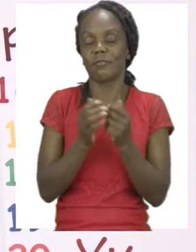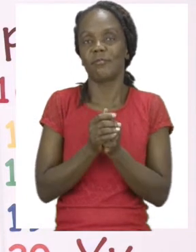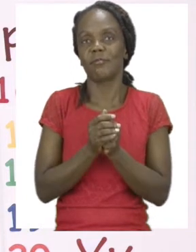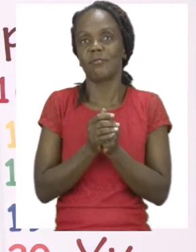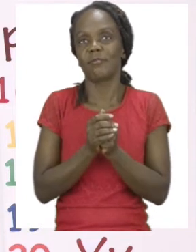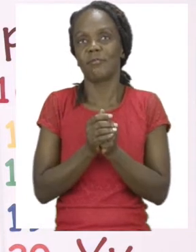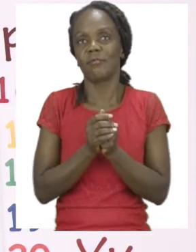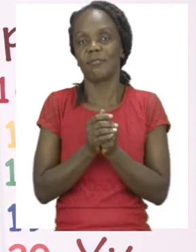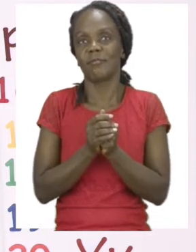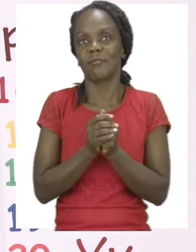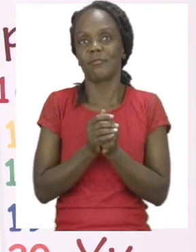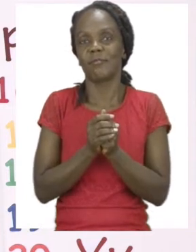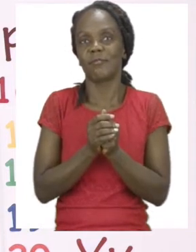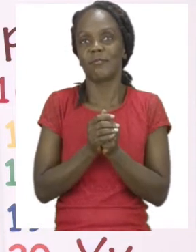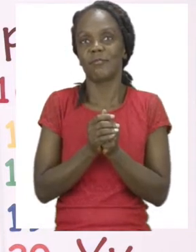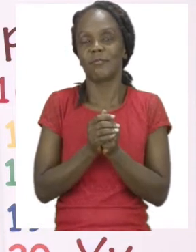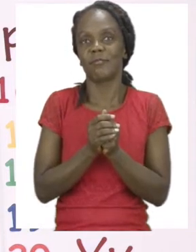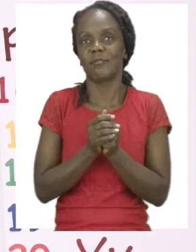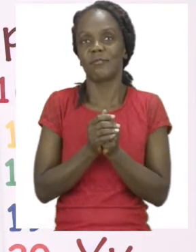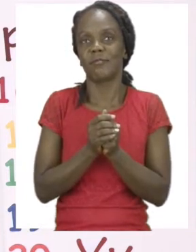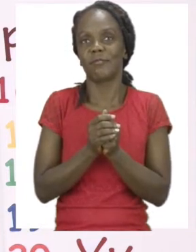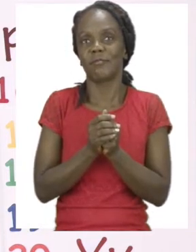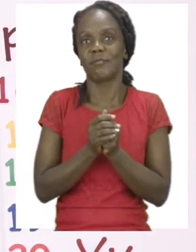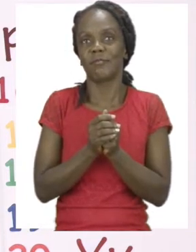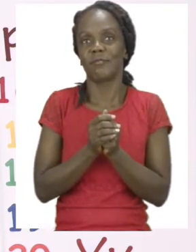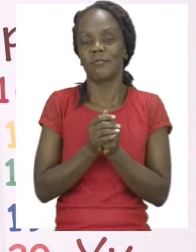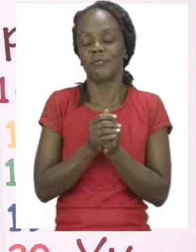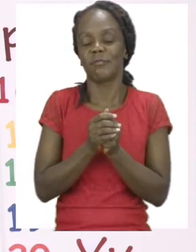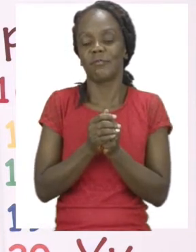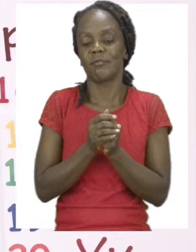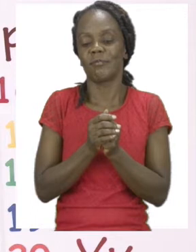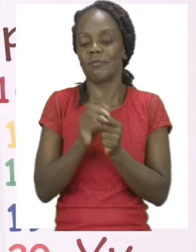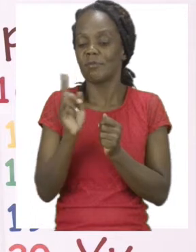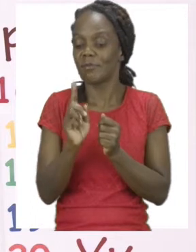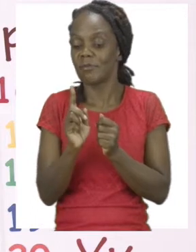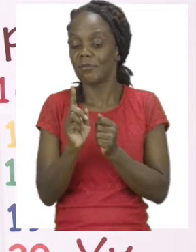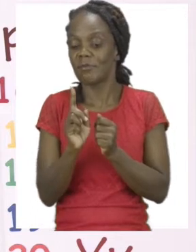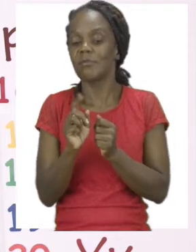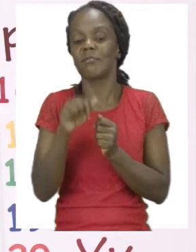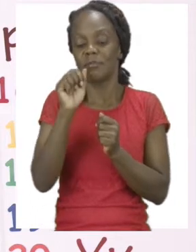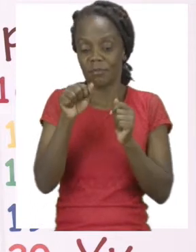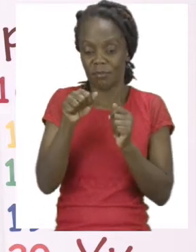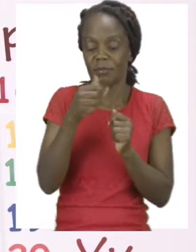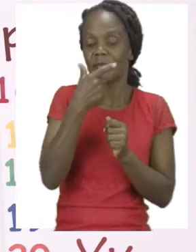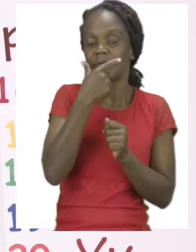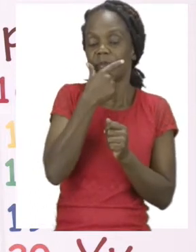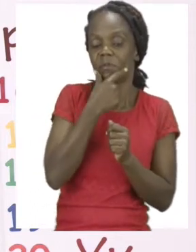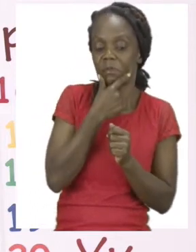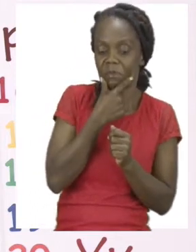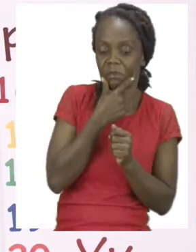The next emotion in our booklet is sadness. Now when someone is very